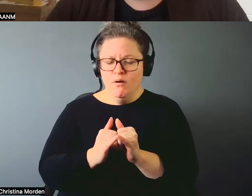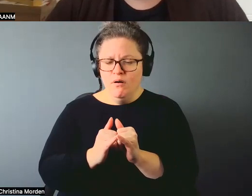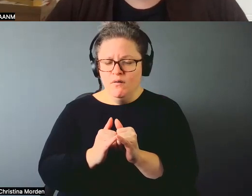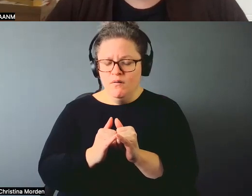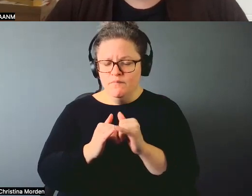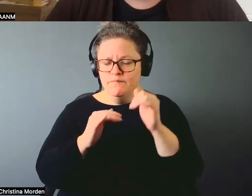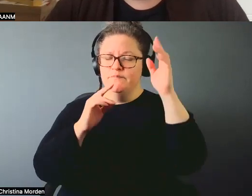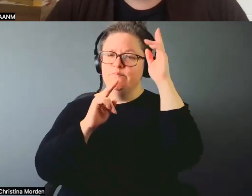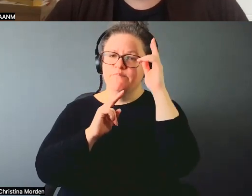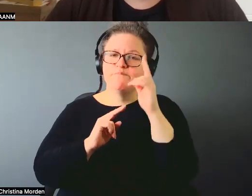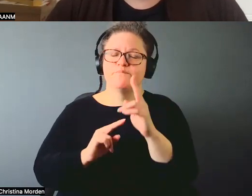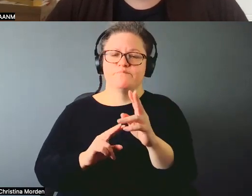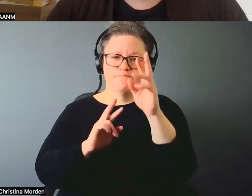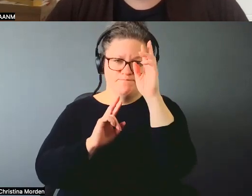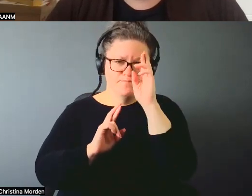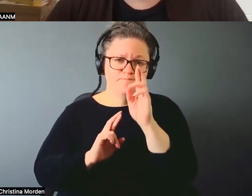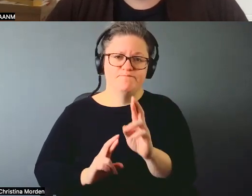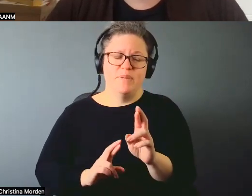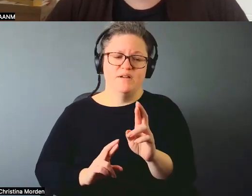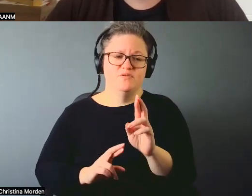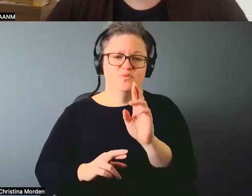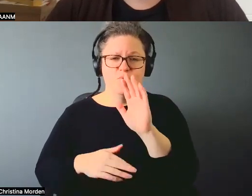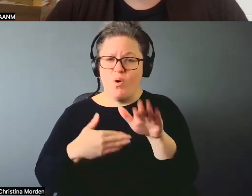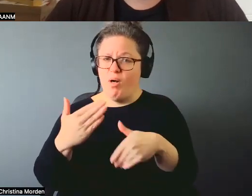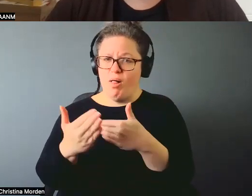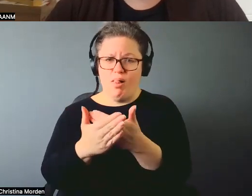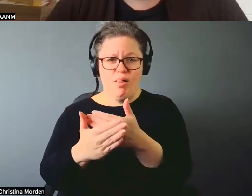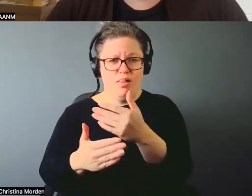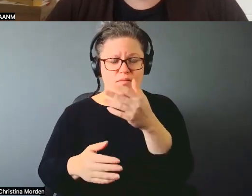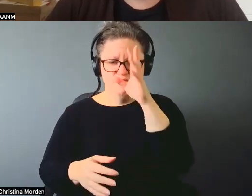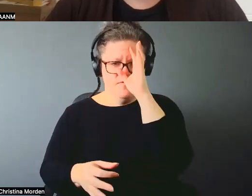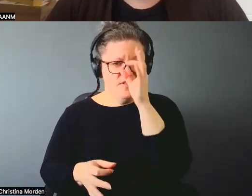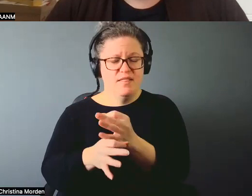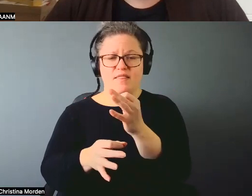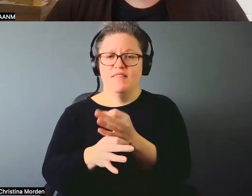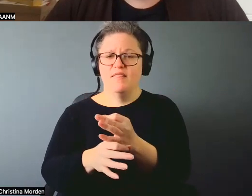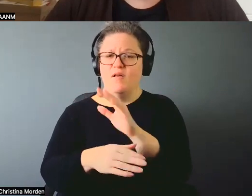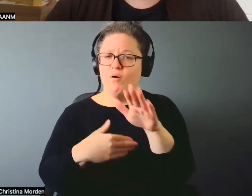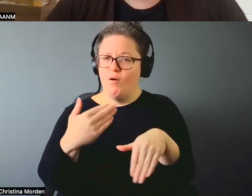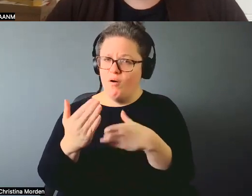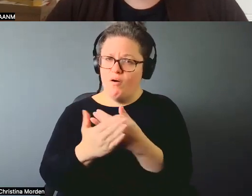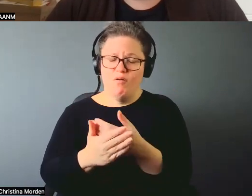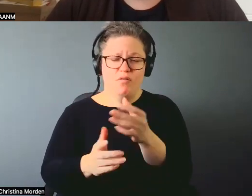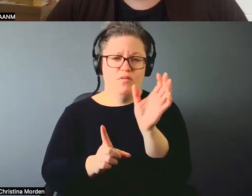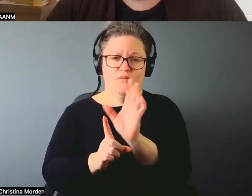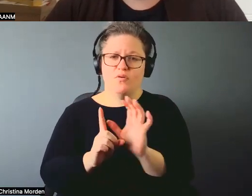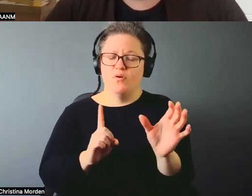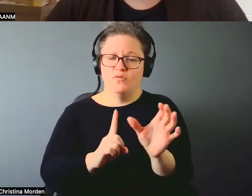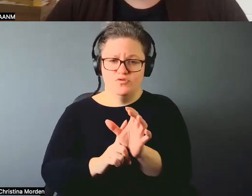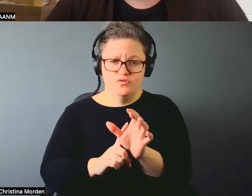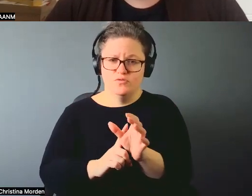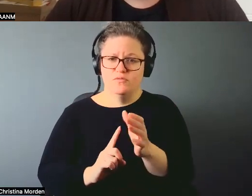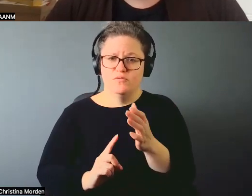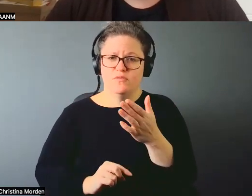honorable to all, all faiths, to all culture. You know? I've spent my